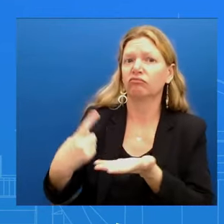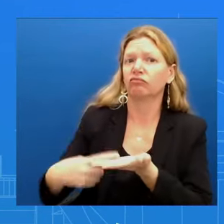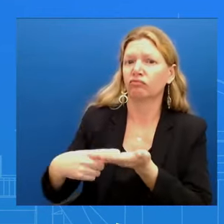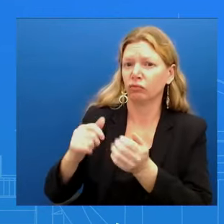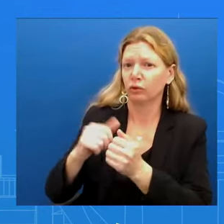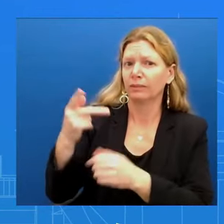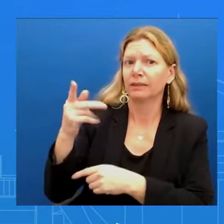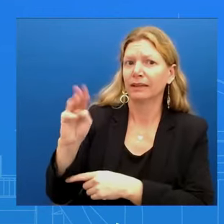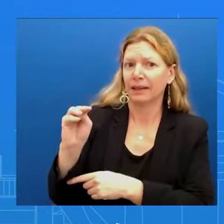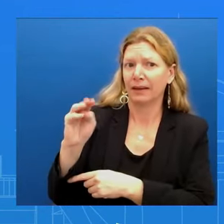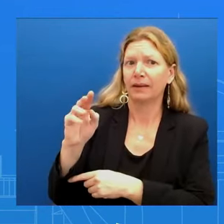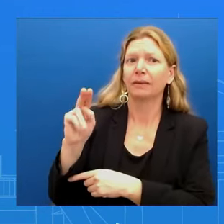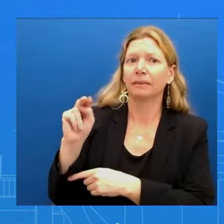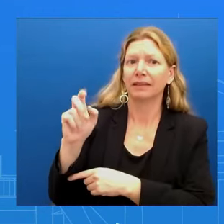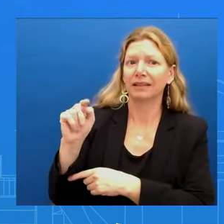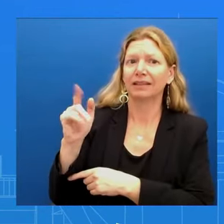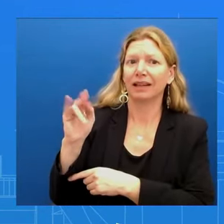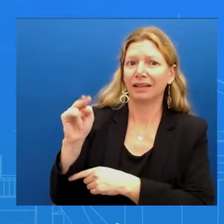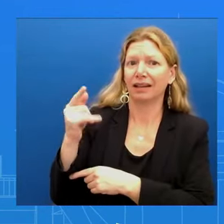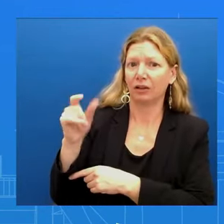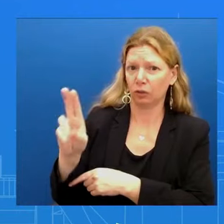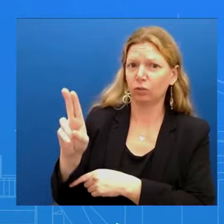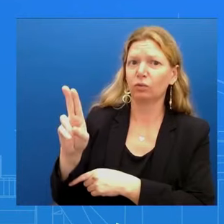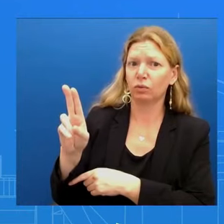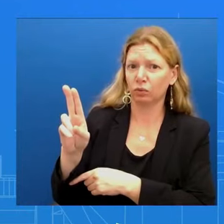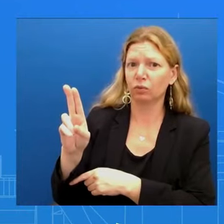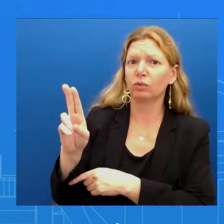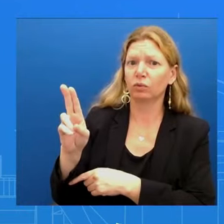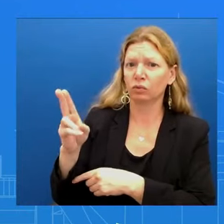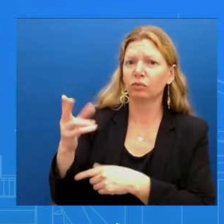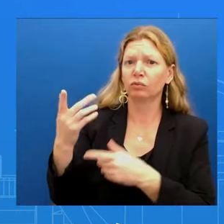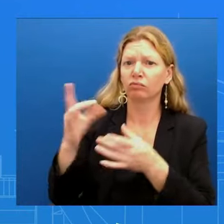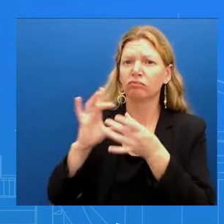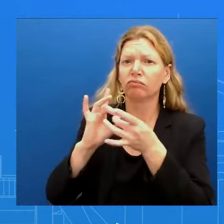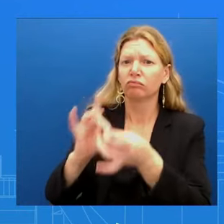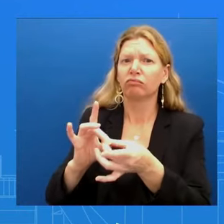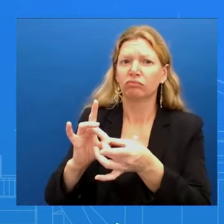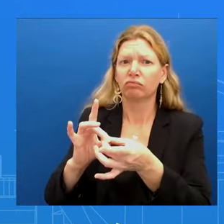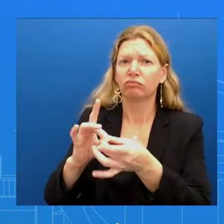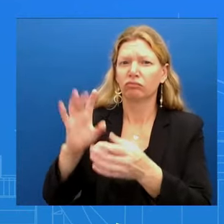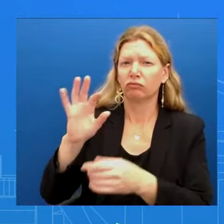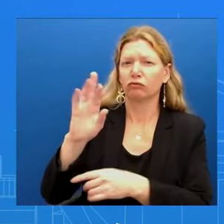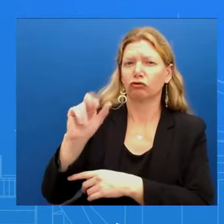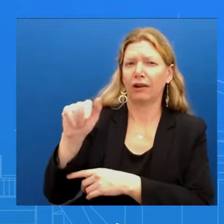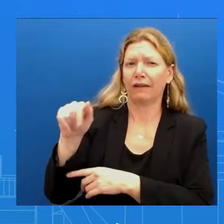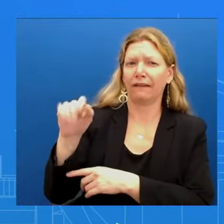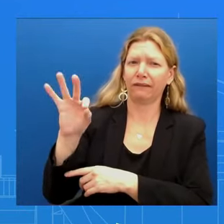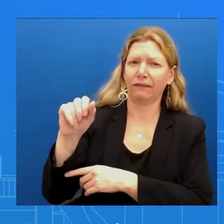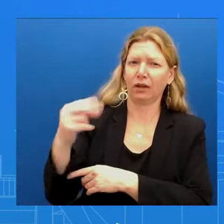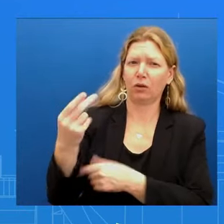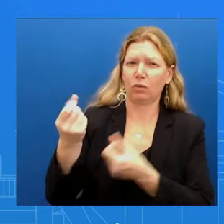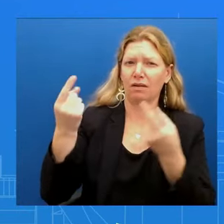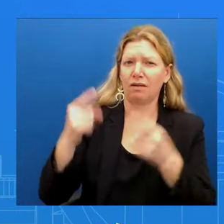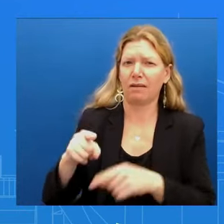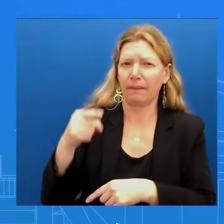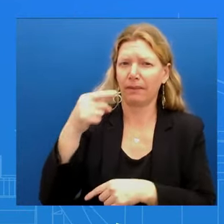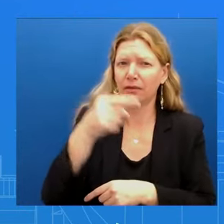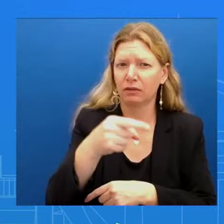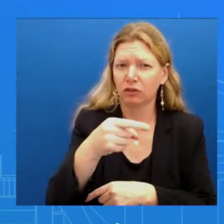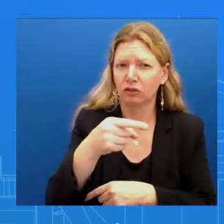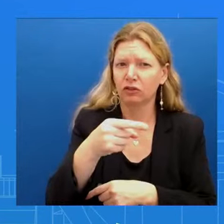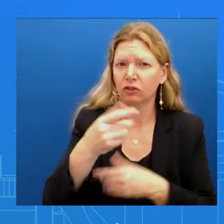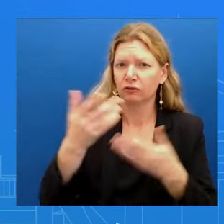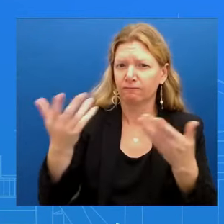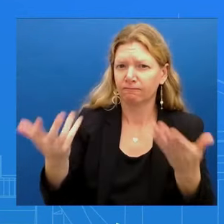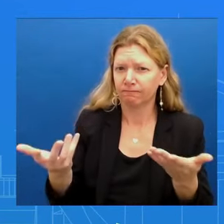expanded operations inside Rafa to root out Hamas' remaining battalions there in your outline a